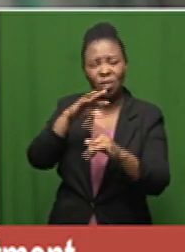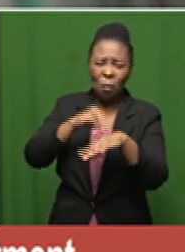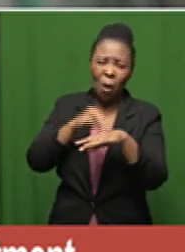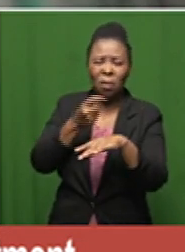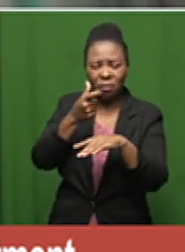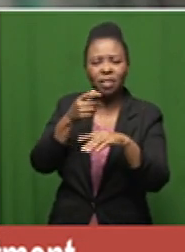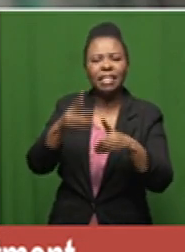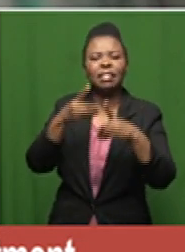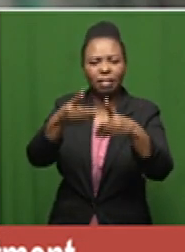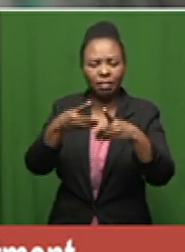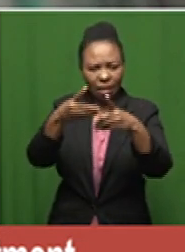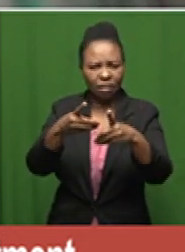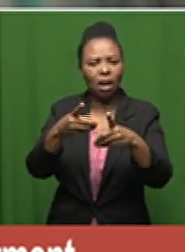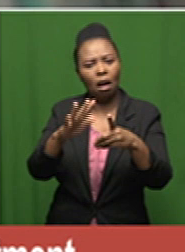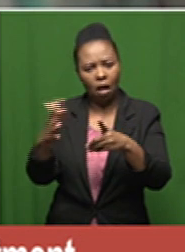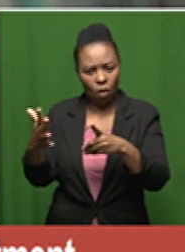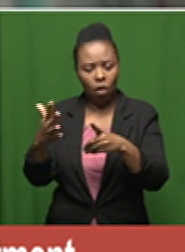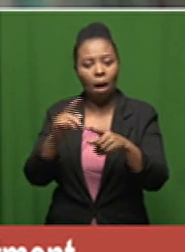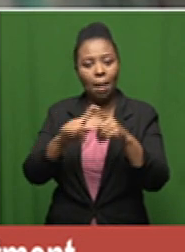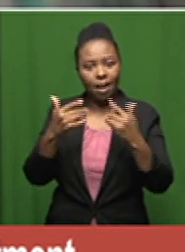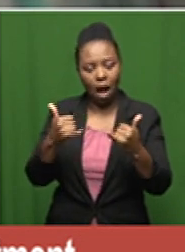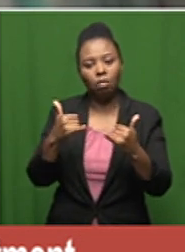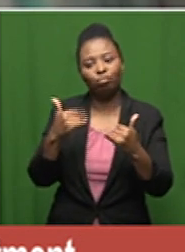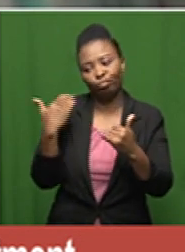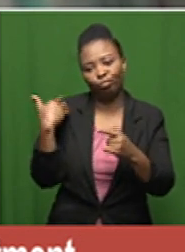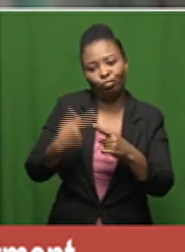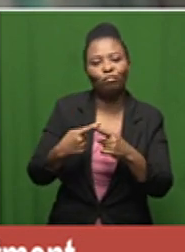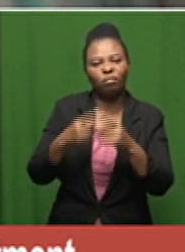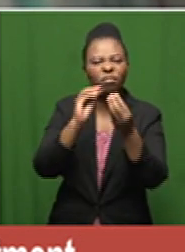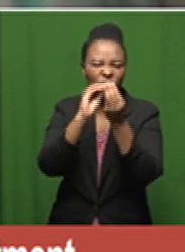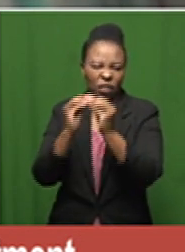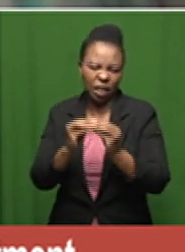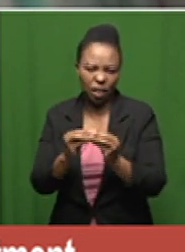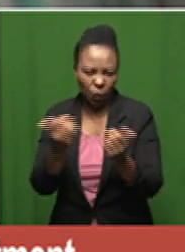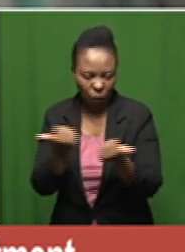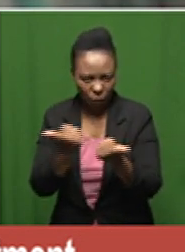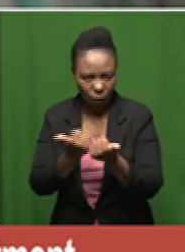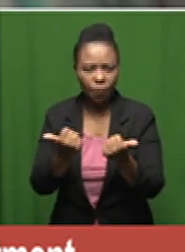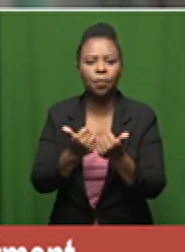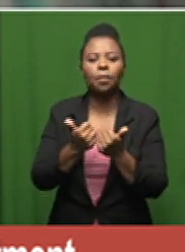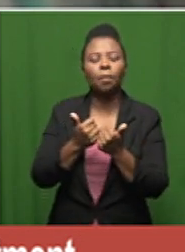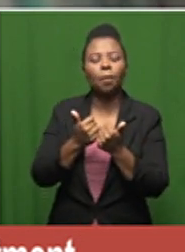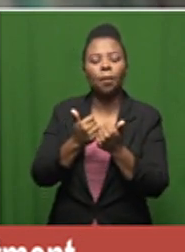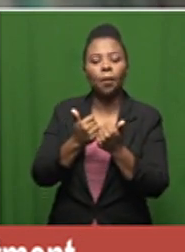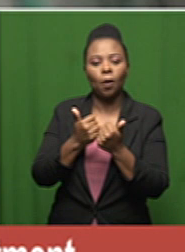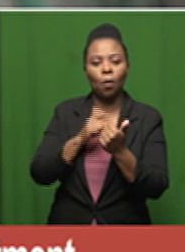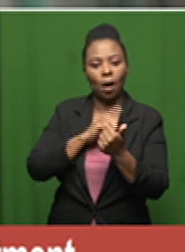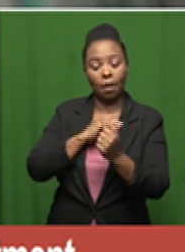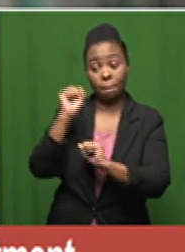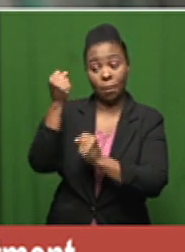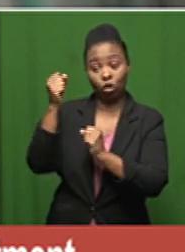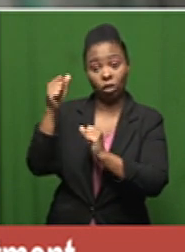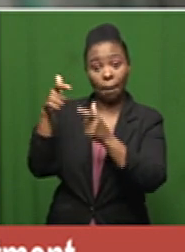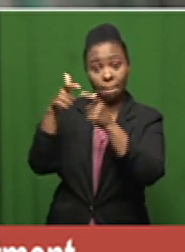those in fact have been uh be are being and have been corrected in many circumstances that the large machines are